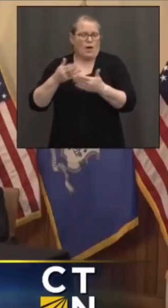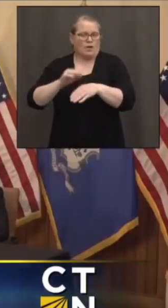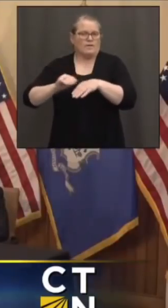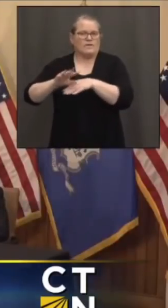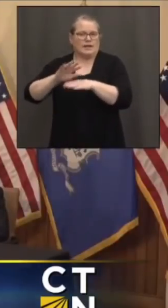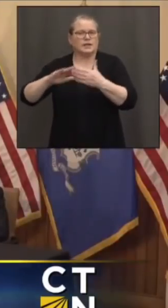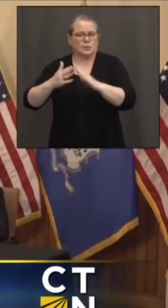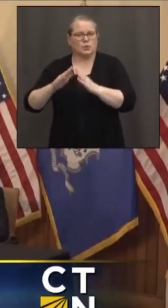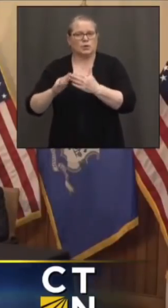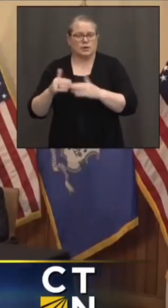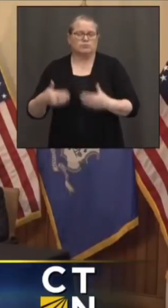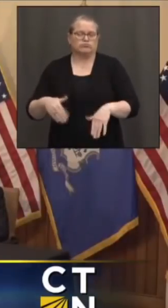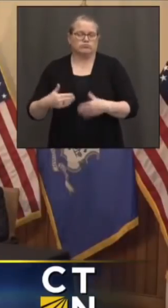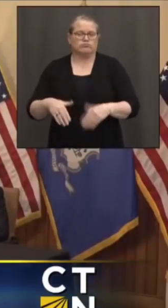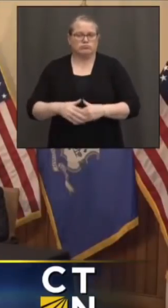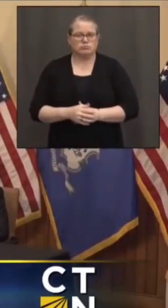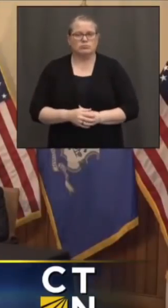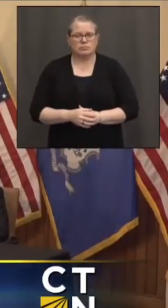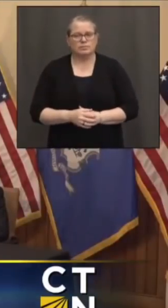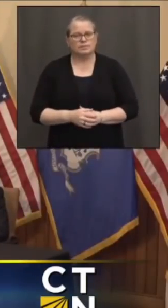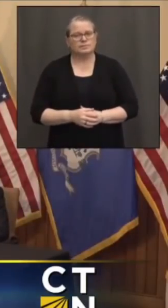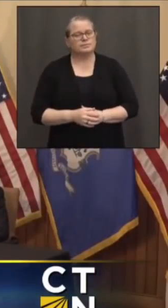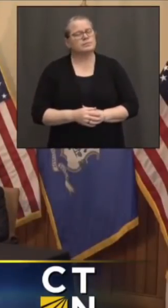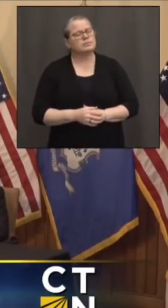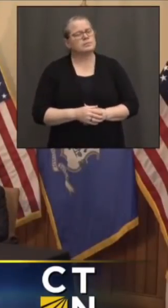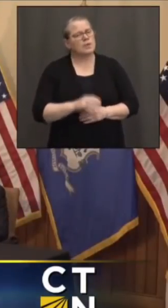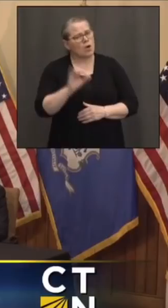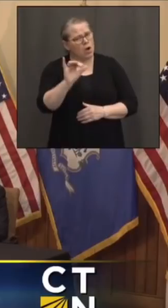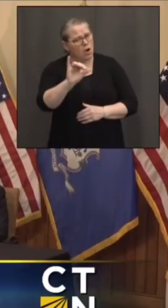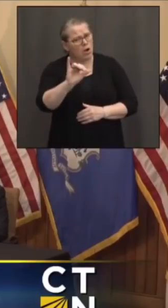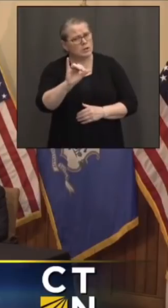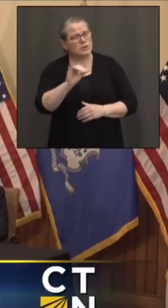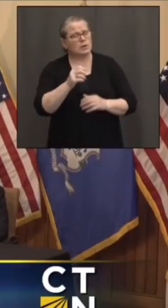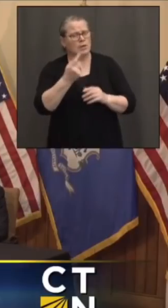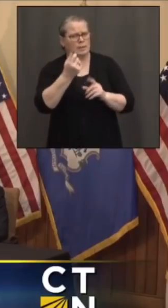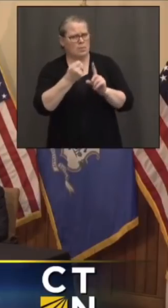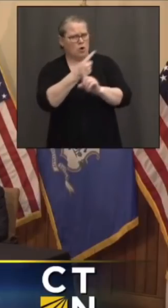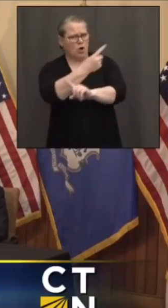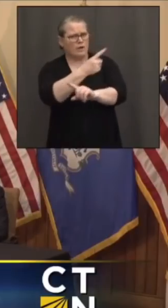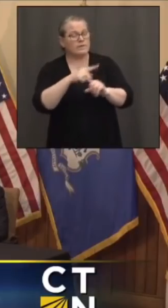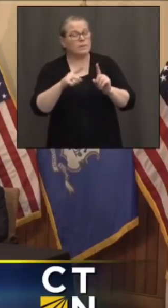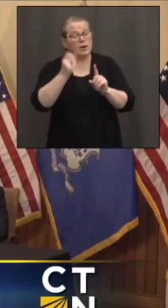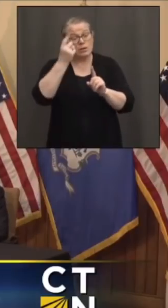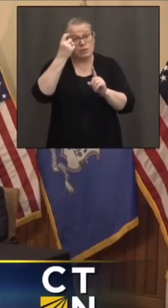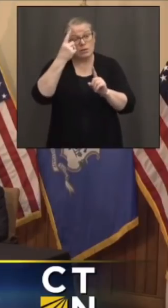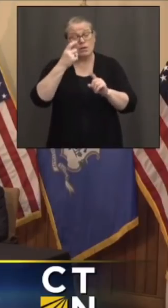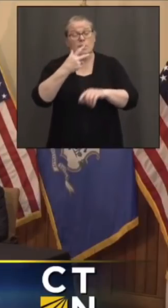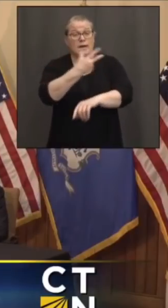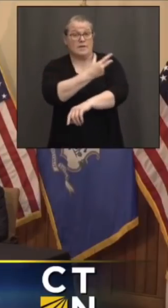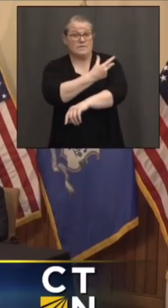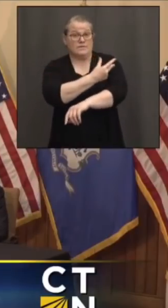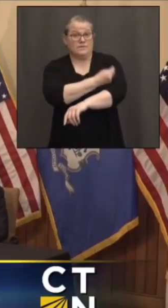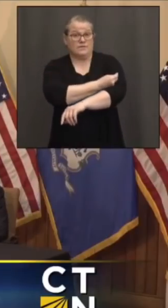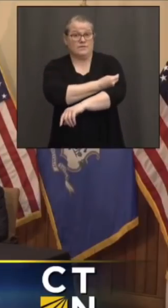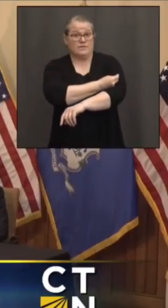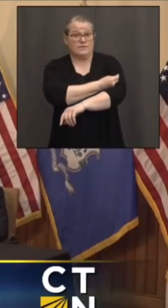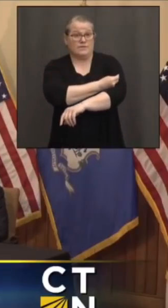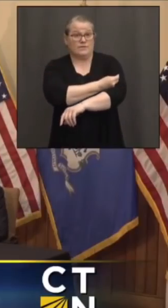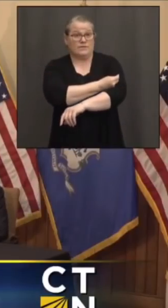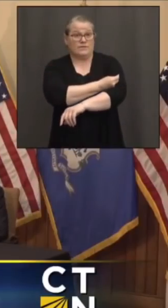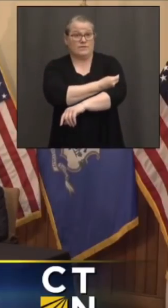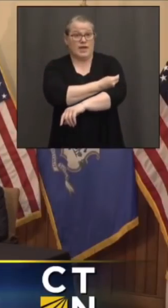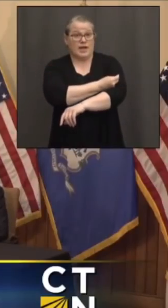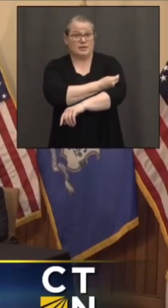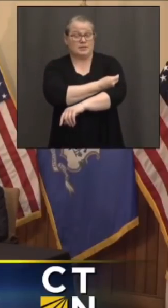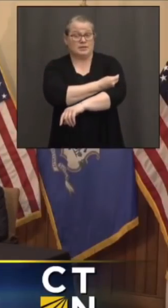On another subject, we understand that the percentage of vaccine doses that have gone toward high SVI zip codes actually